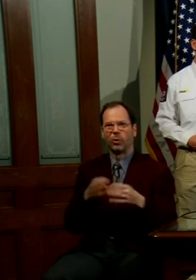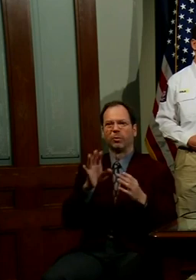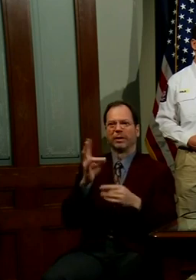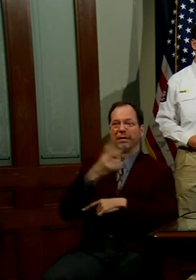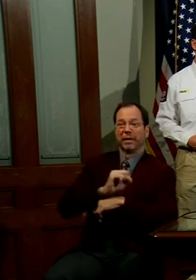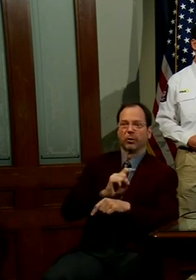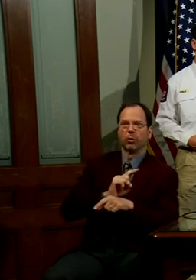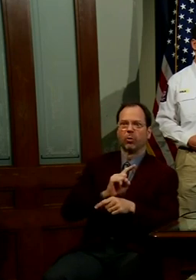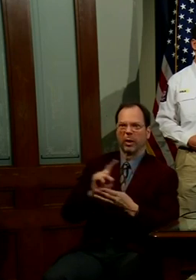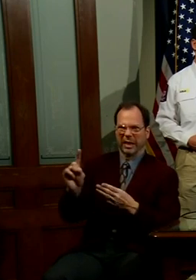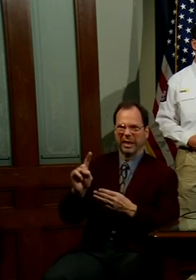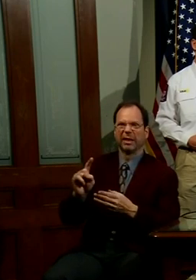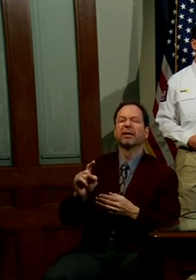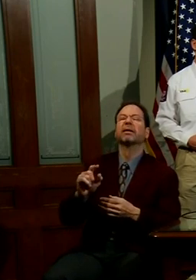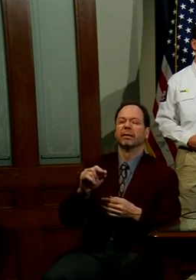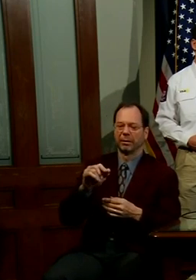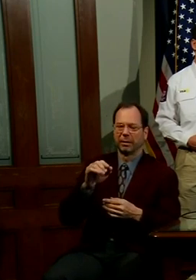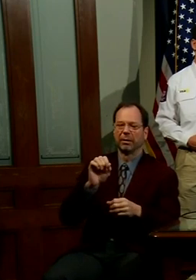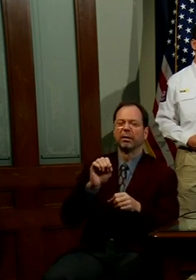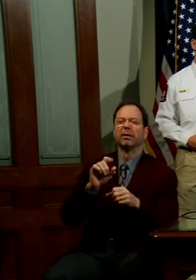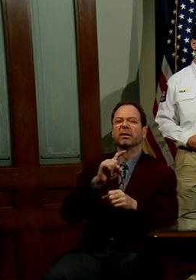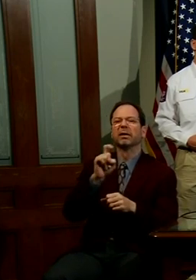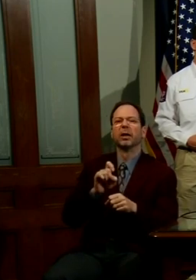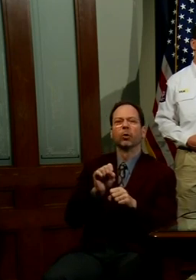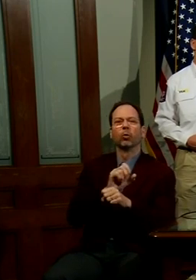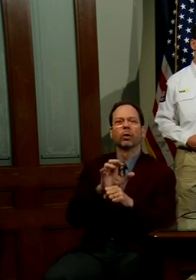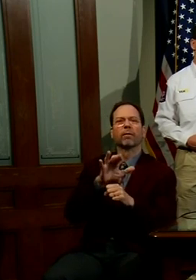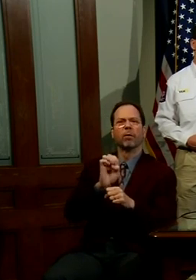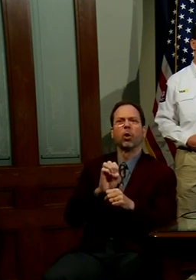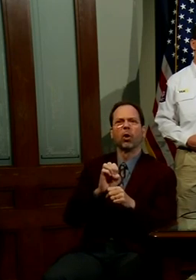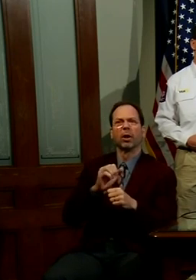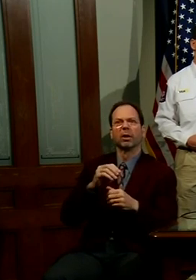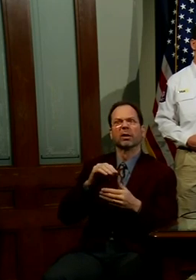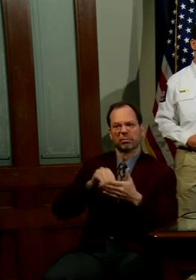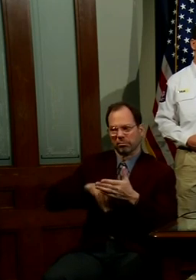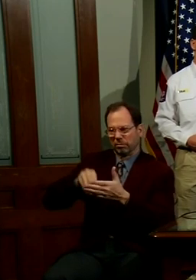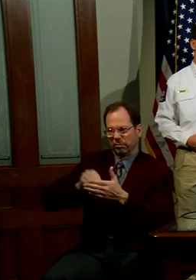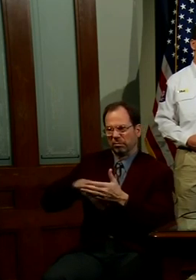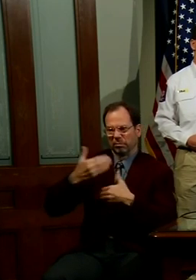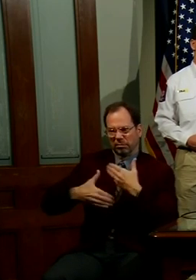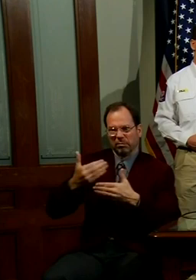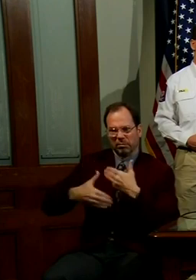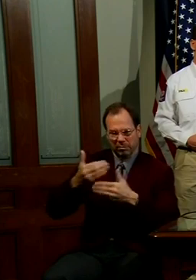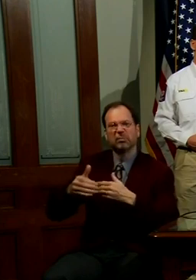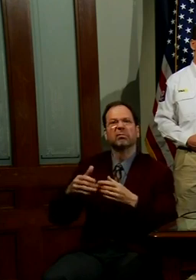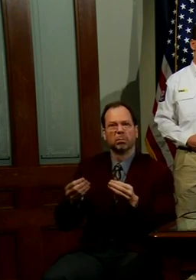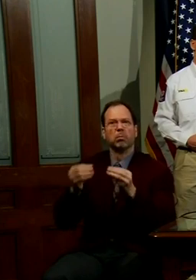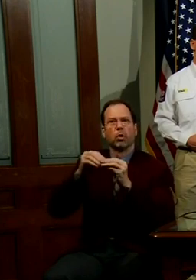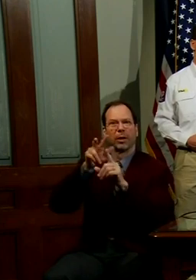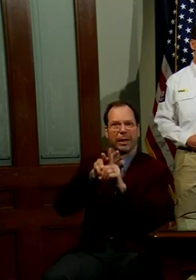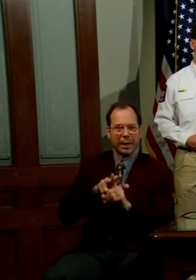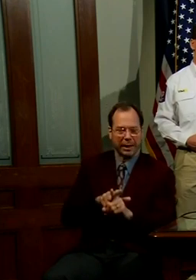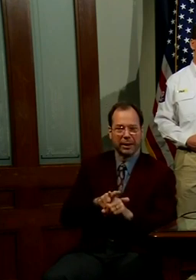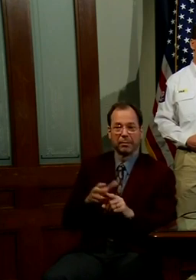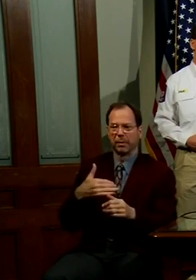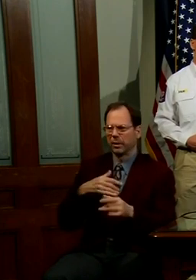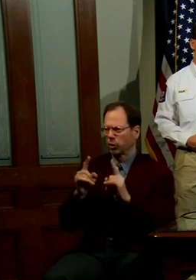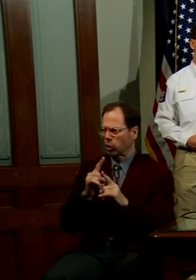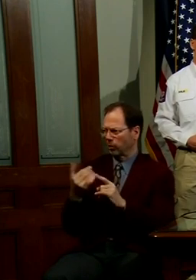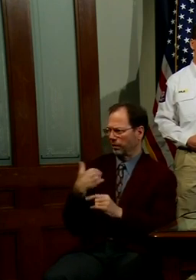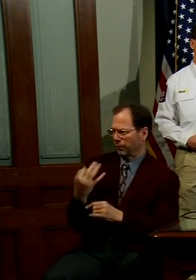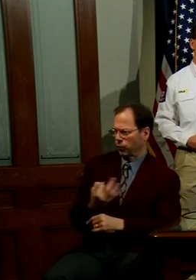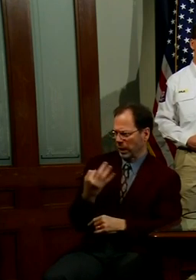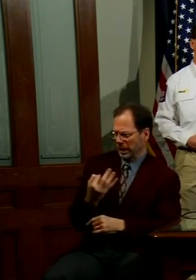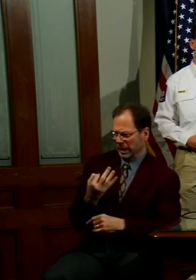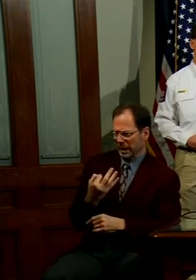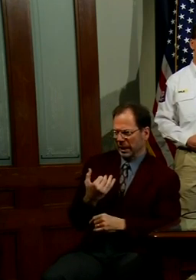the Workforce Commission has processed even more claims. My recollection when I last spoke to the public about this on Friday